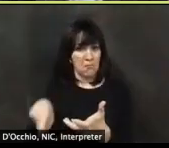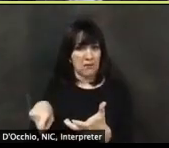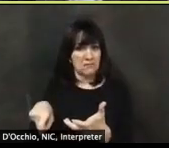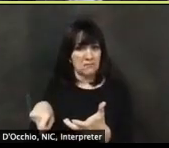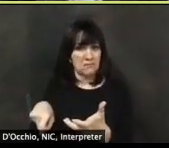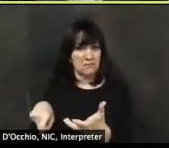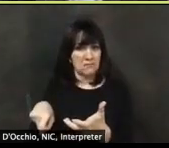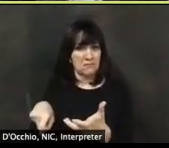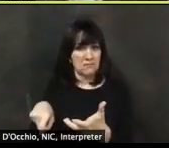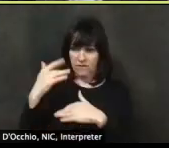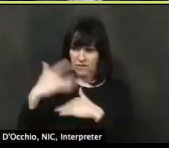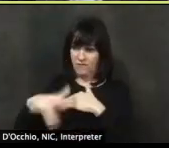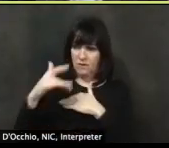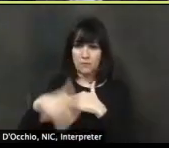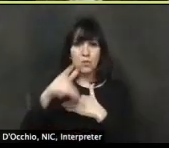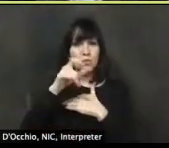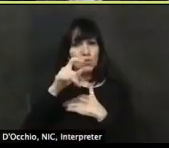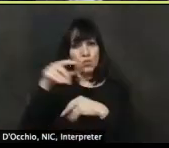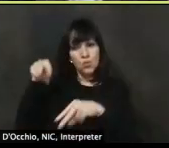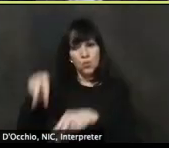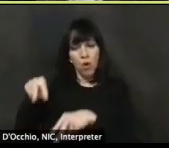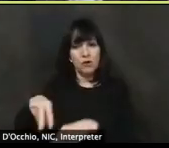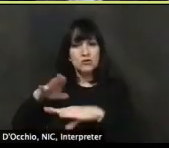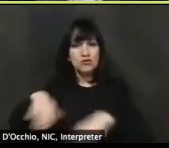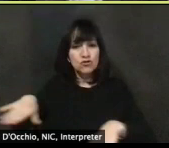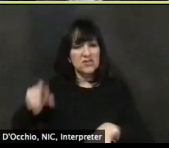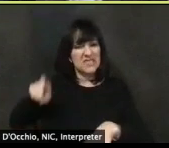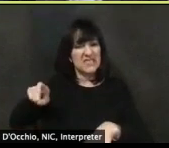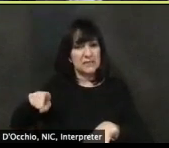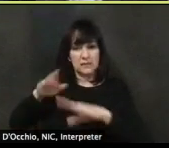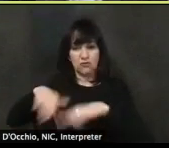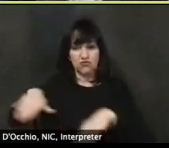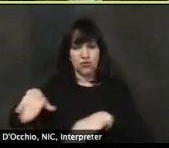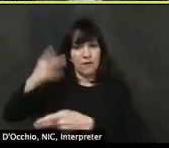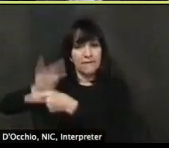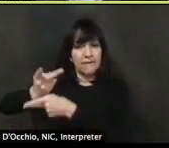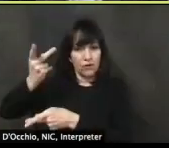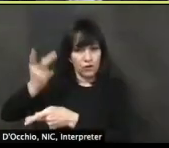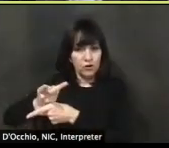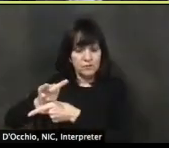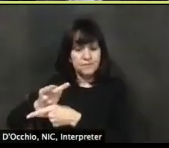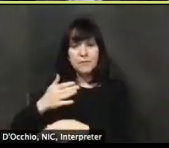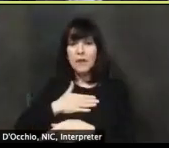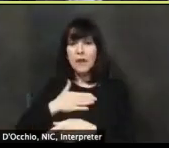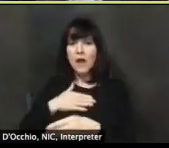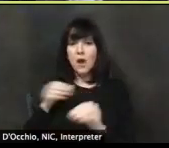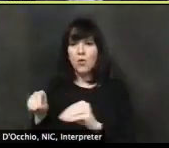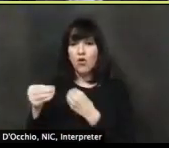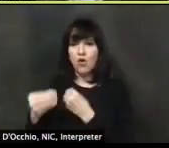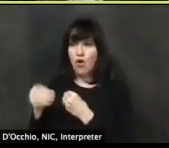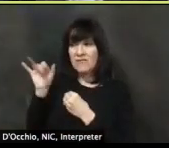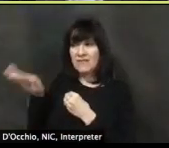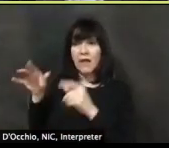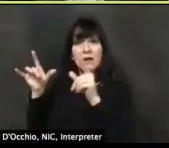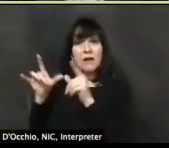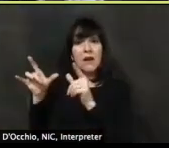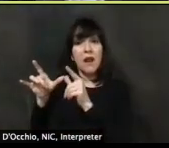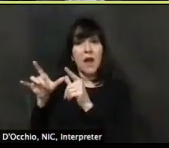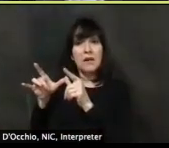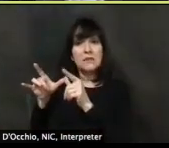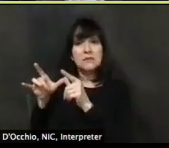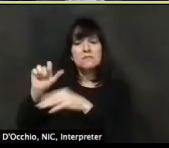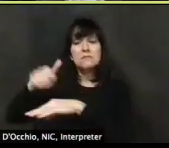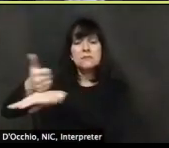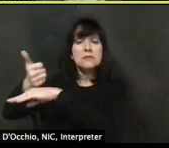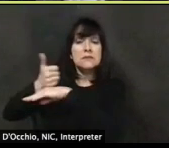want to make sure that those are available to them. So I know folks in our office of childcare licensing are working with providers, uh, to make sure